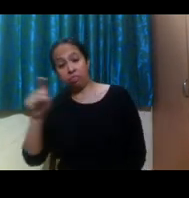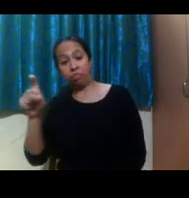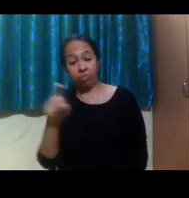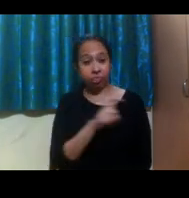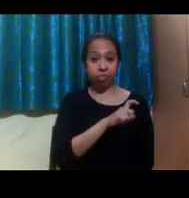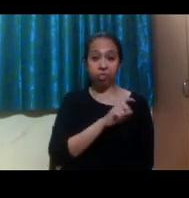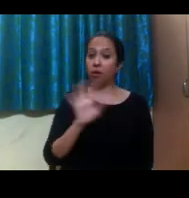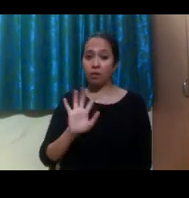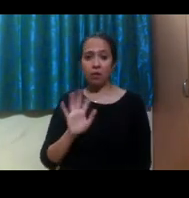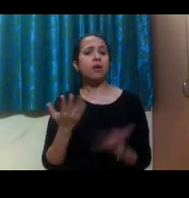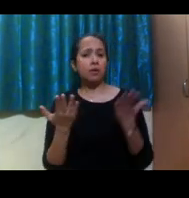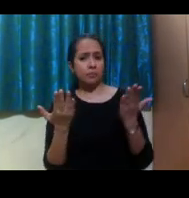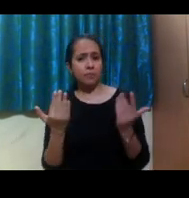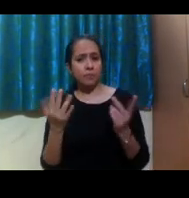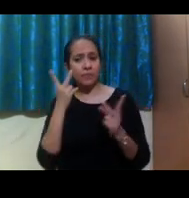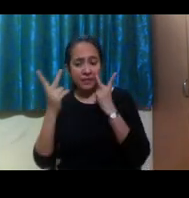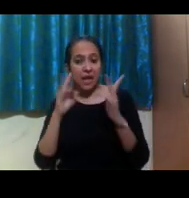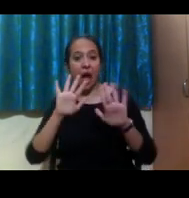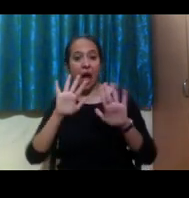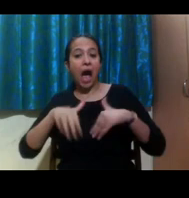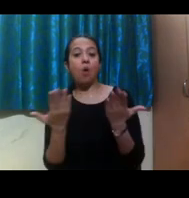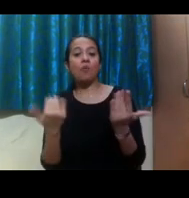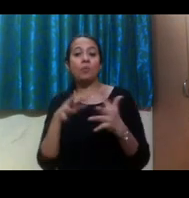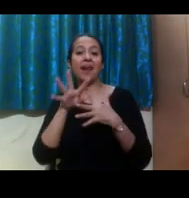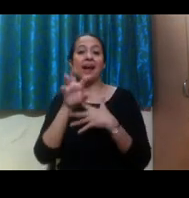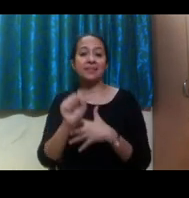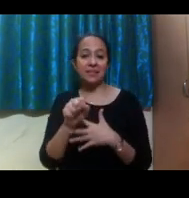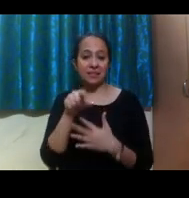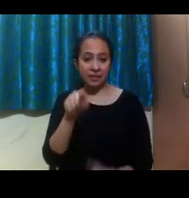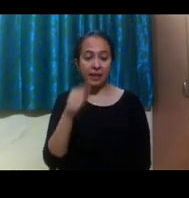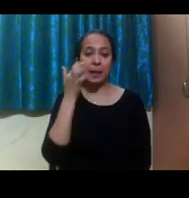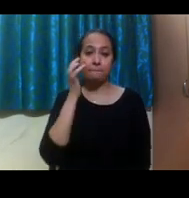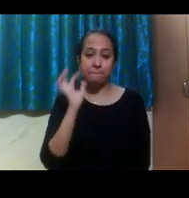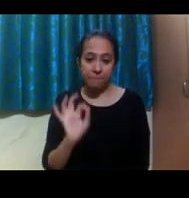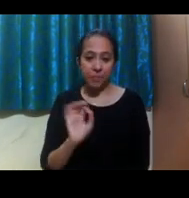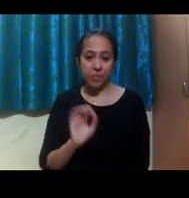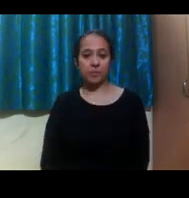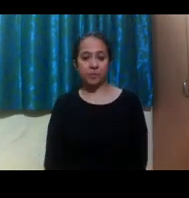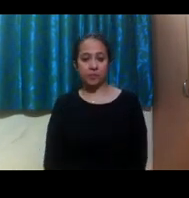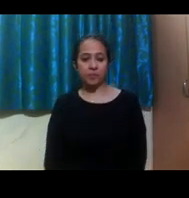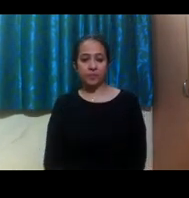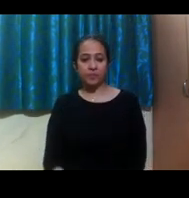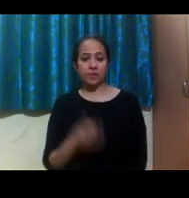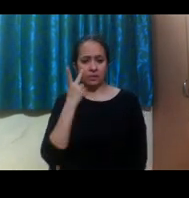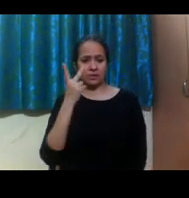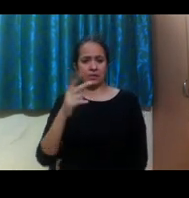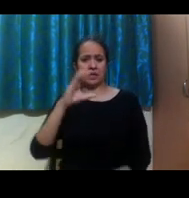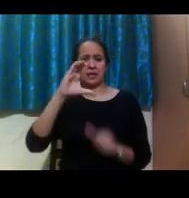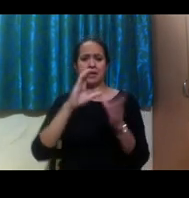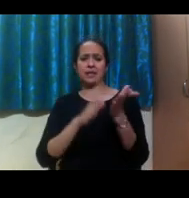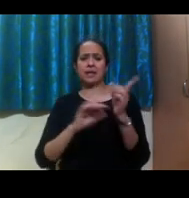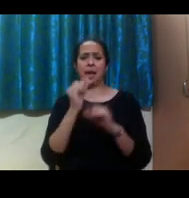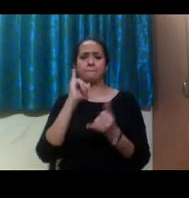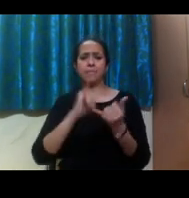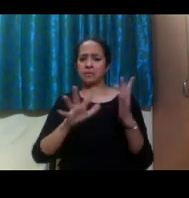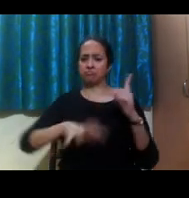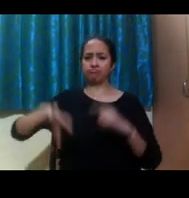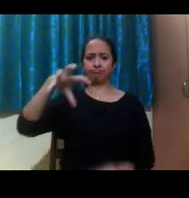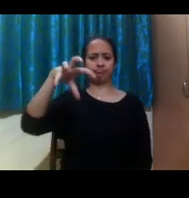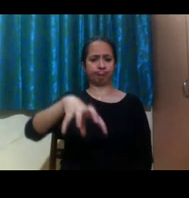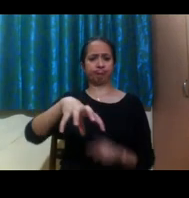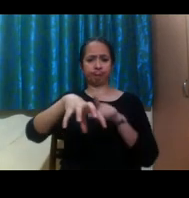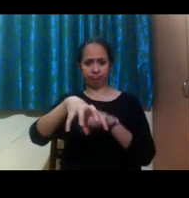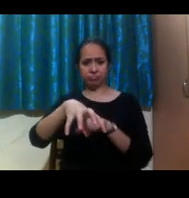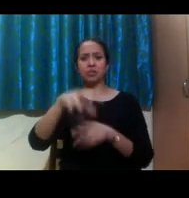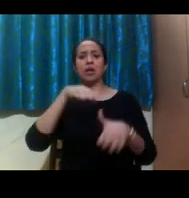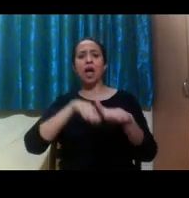you if you do really want to go to that college. And also look at the campus and community resources and what you have access to.